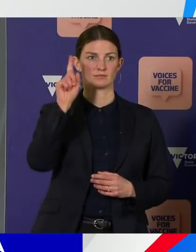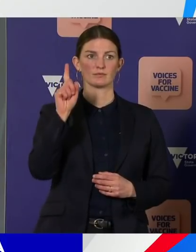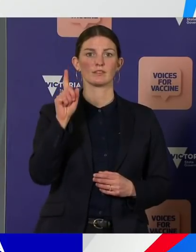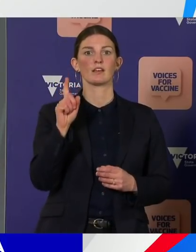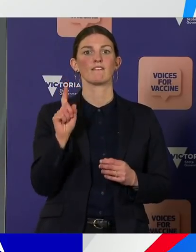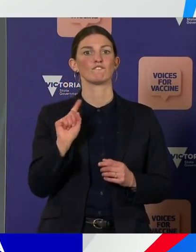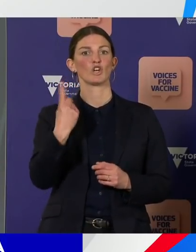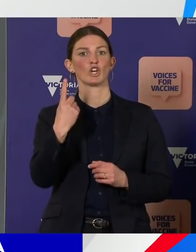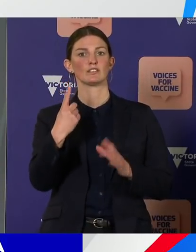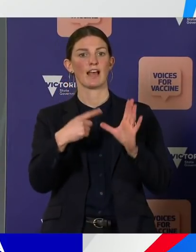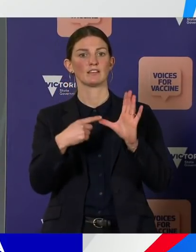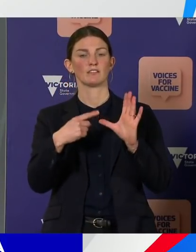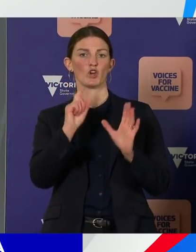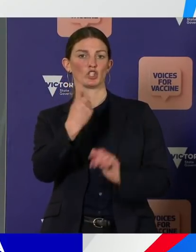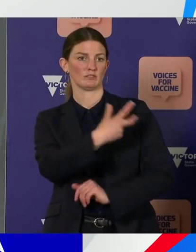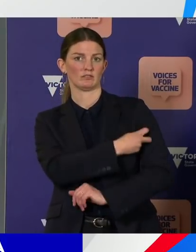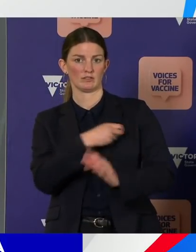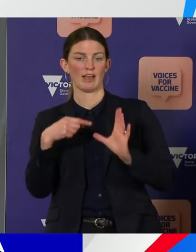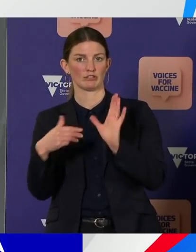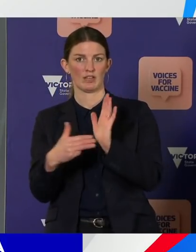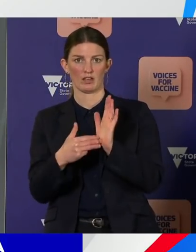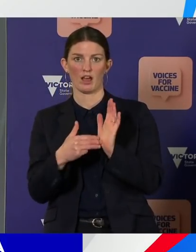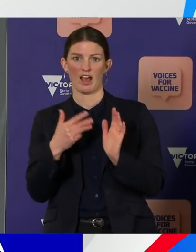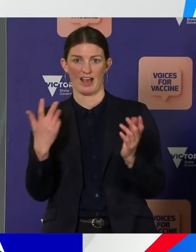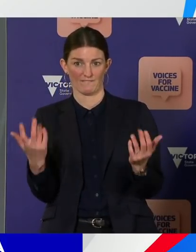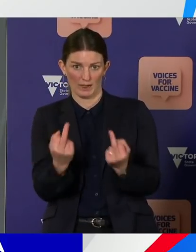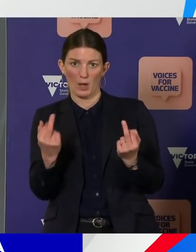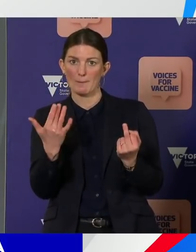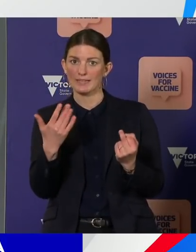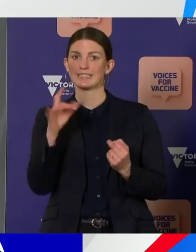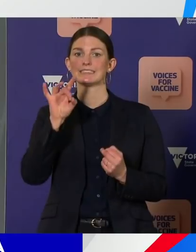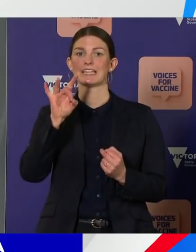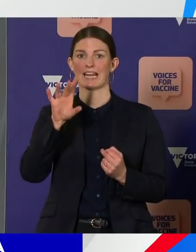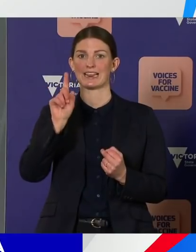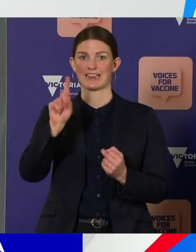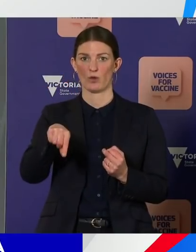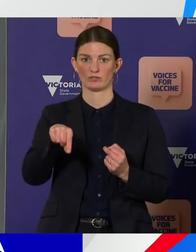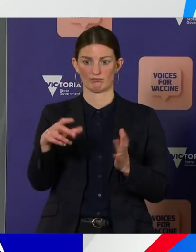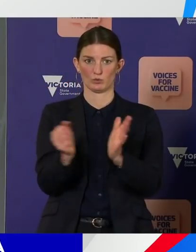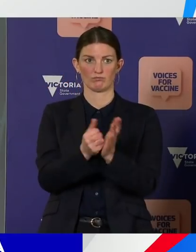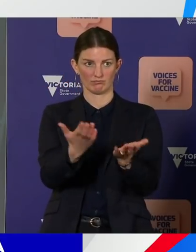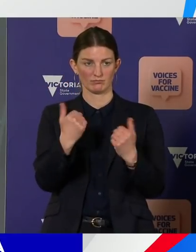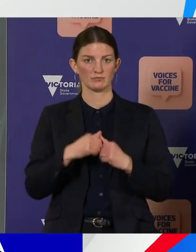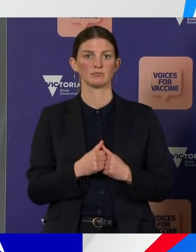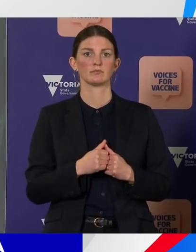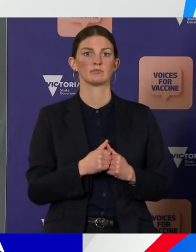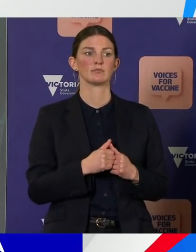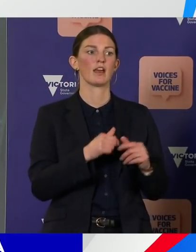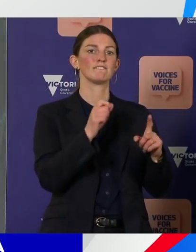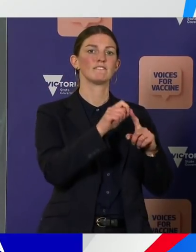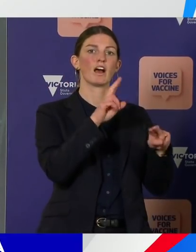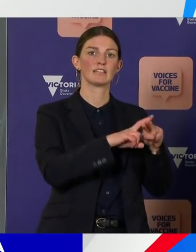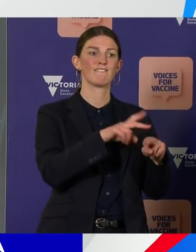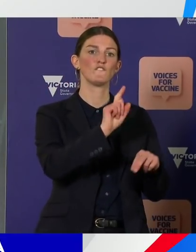-dose AstraZeneca appointments available and 1,000 available first-dose Pfizer appointments available